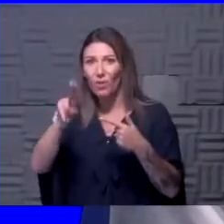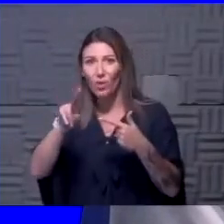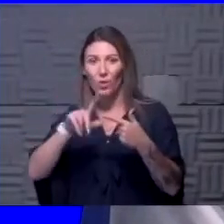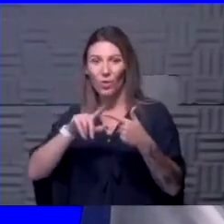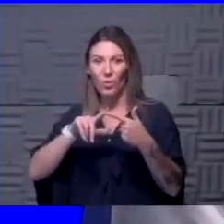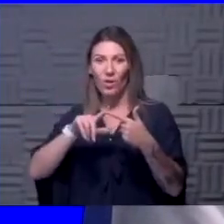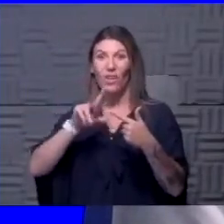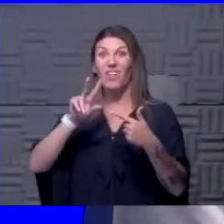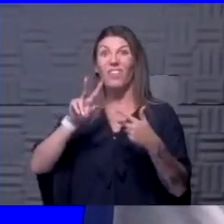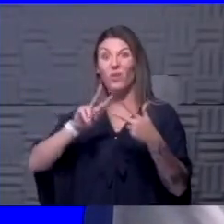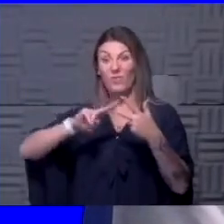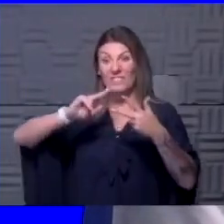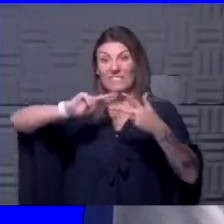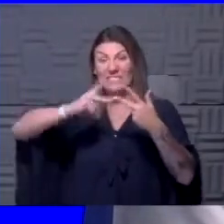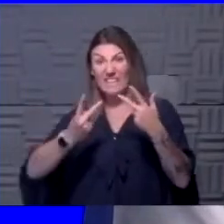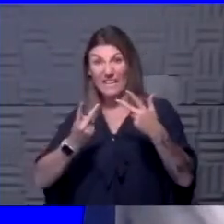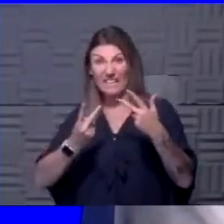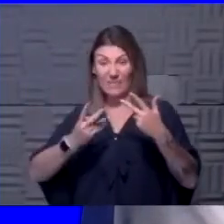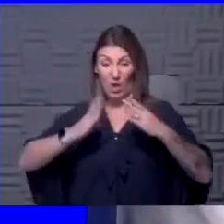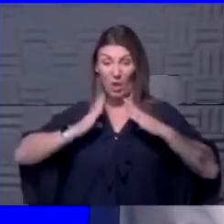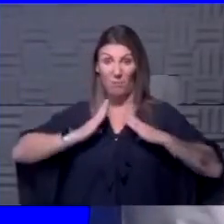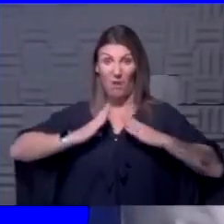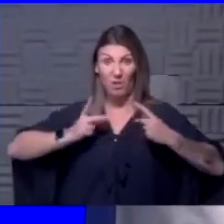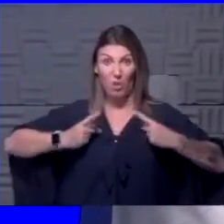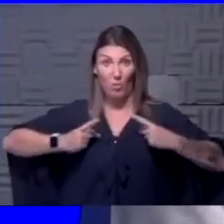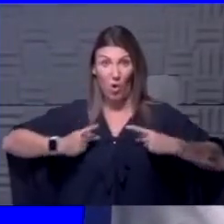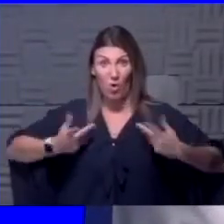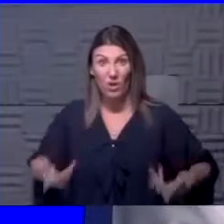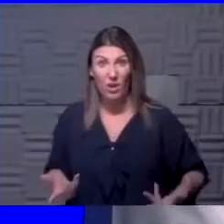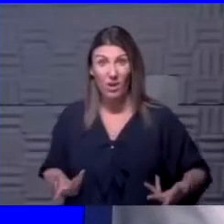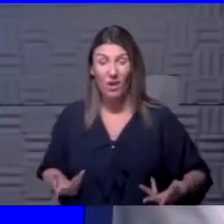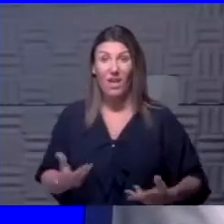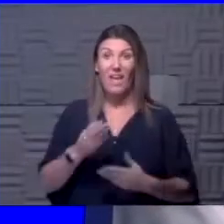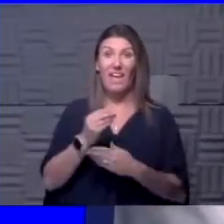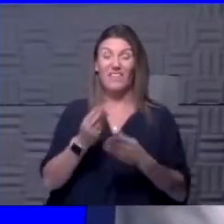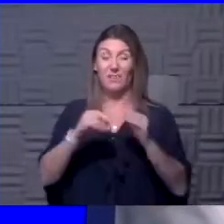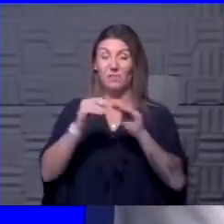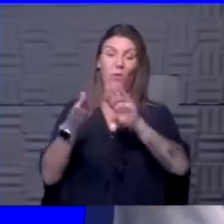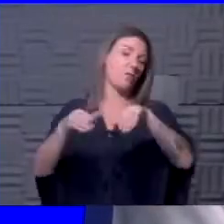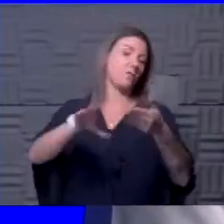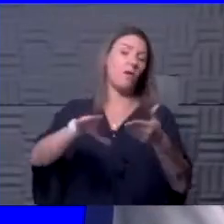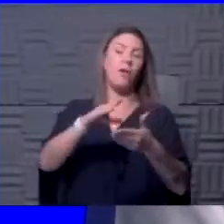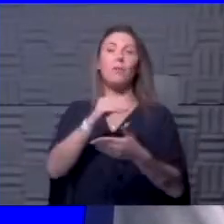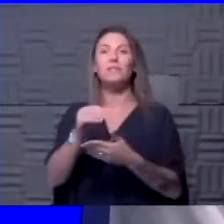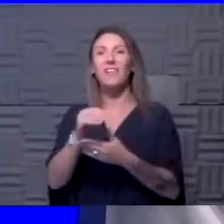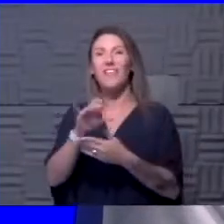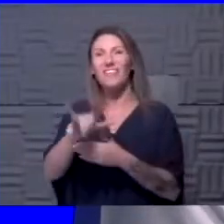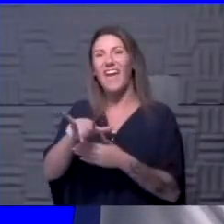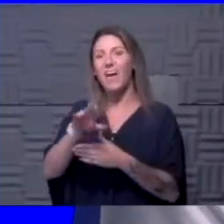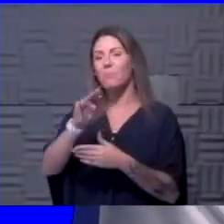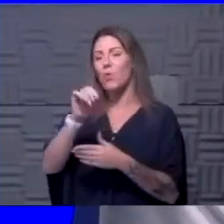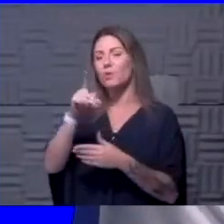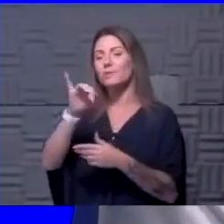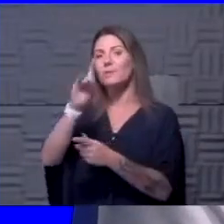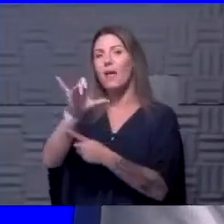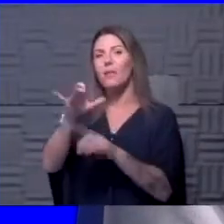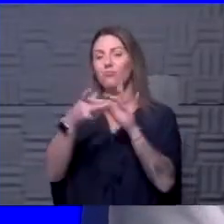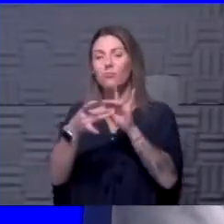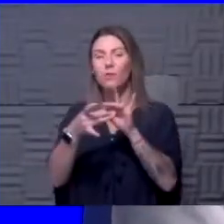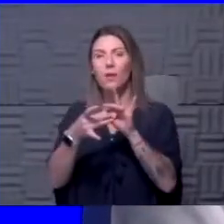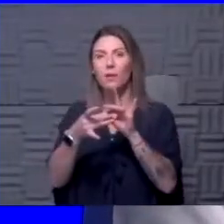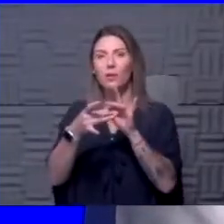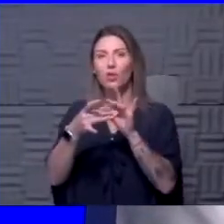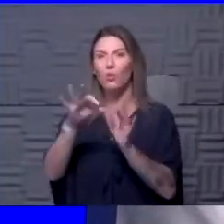secondary bacterial pneumonia. And that is where a lot of the deaths and the morbidity and the mortality come from with influenza